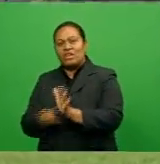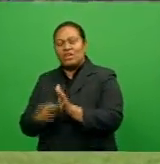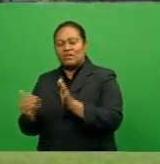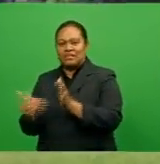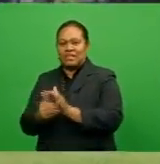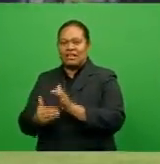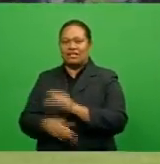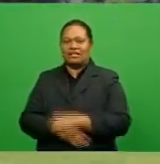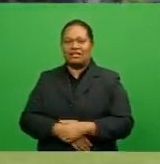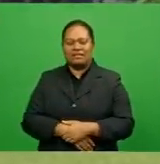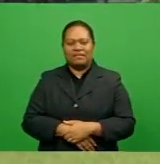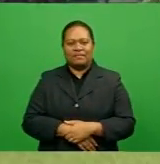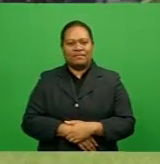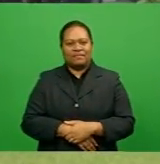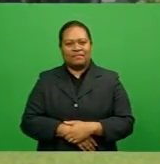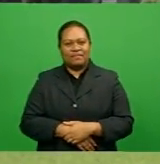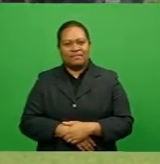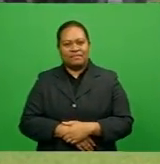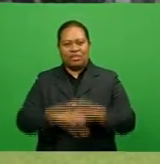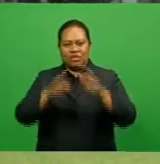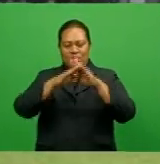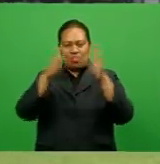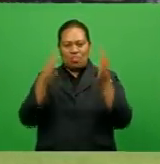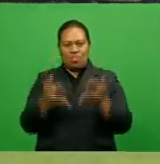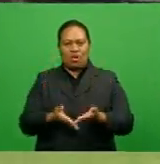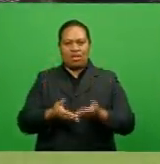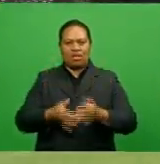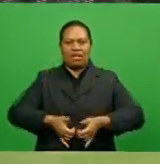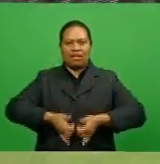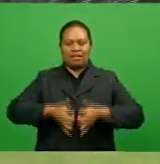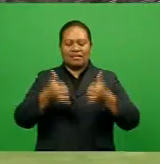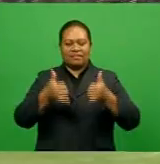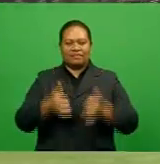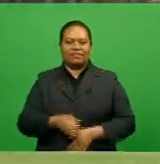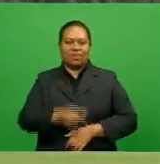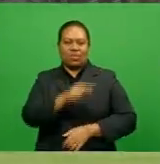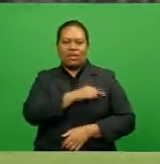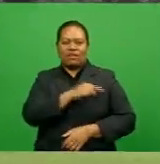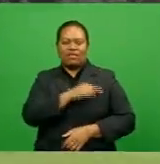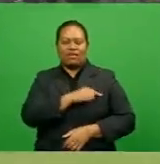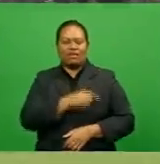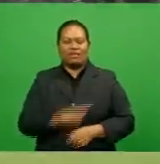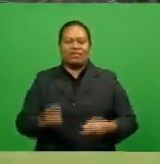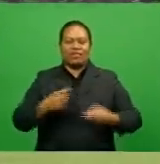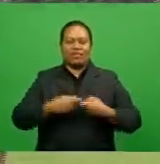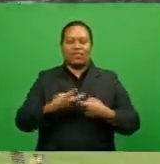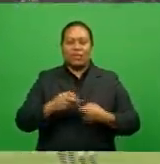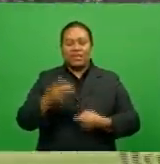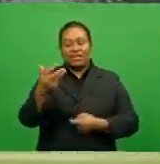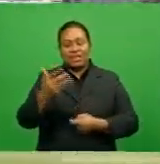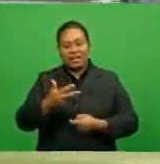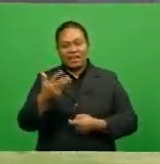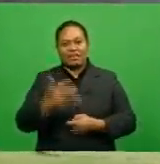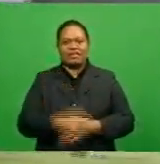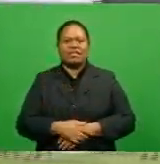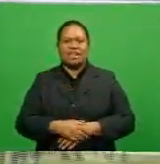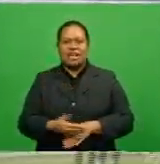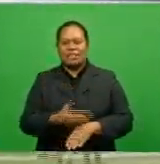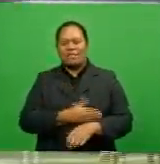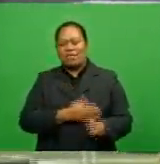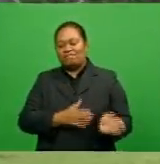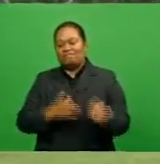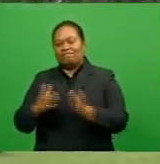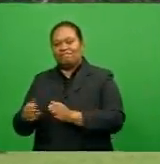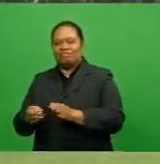World Cup qualifiers. Loni Dheba joined Lambasa football in 2009 before moving to Rewa in